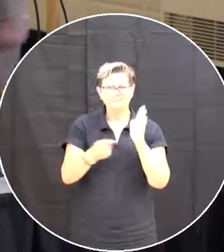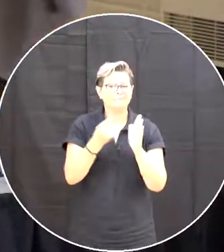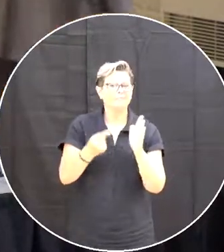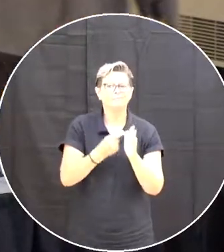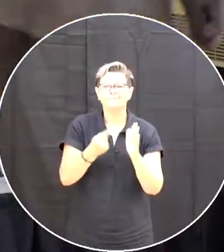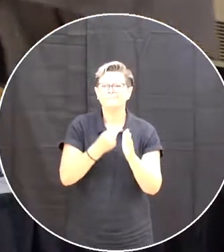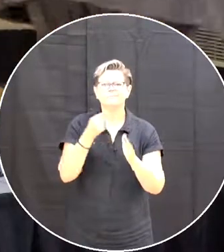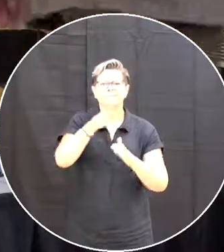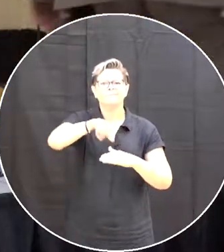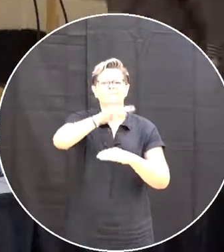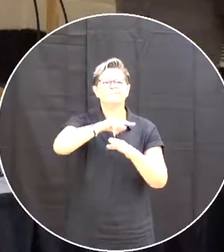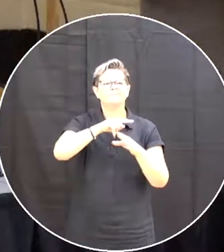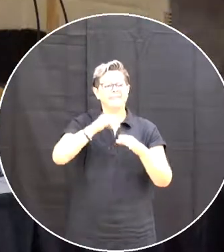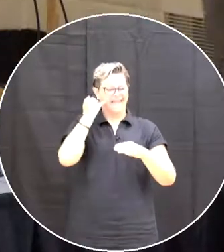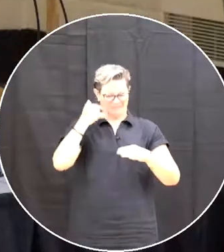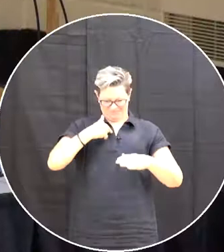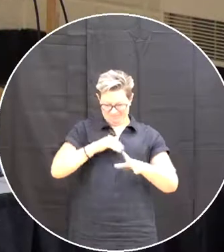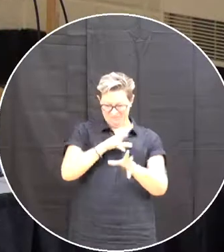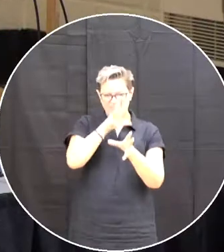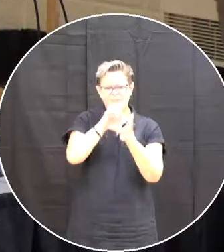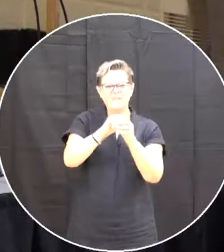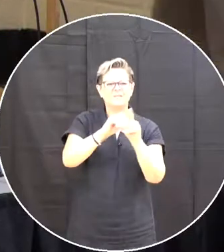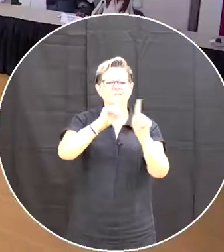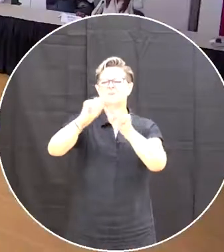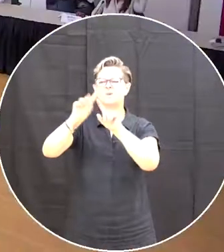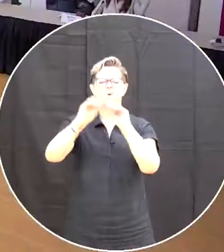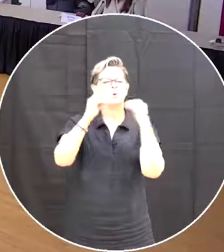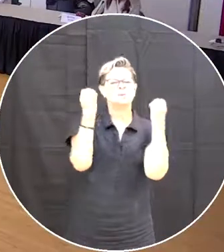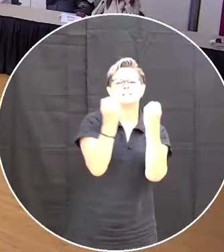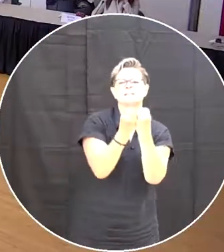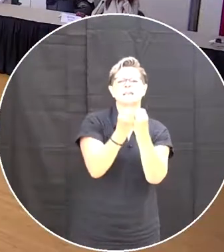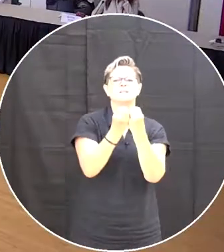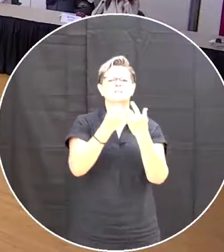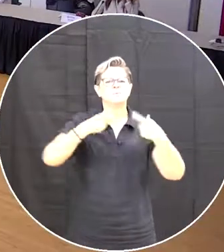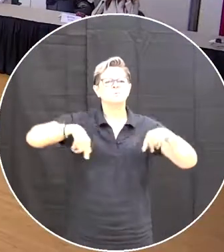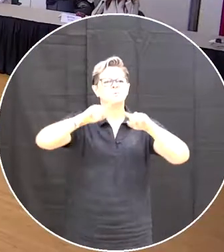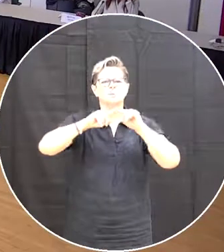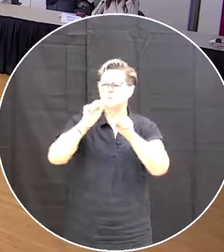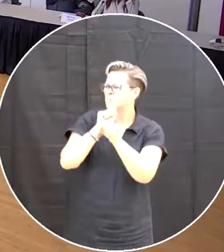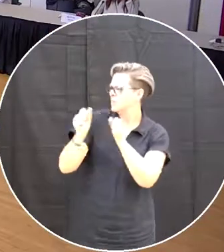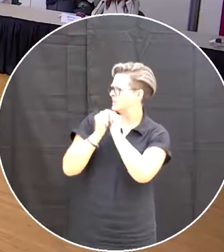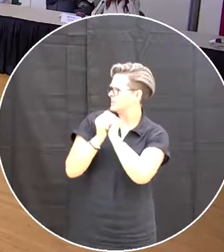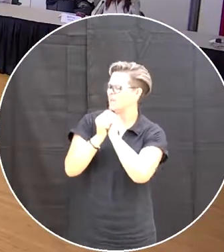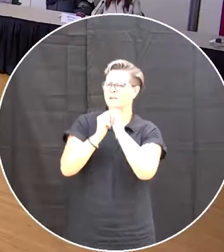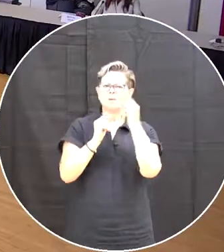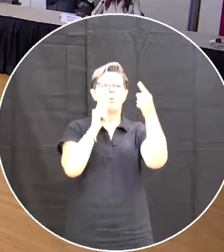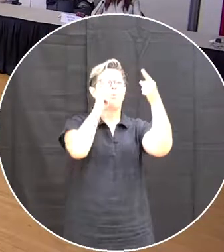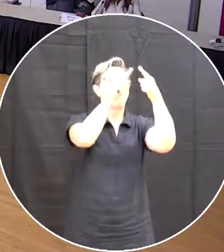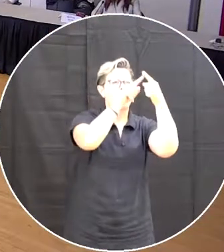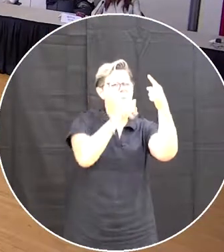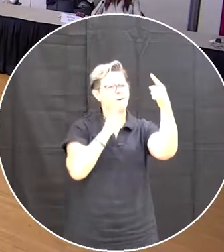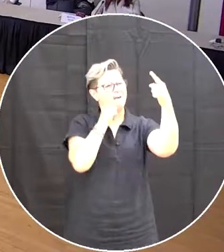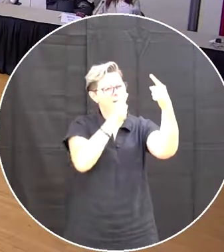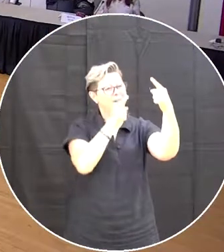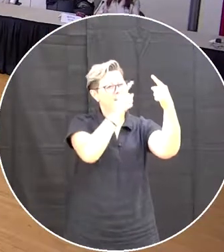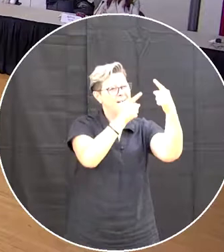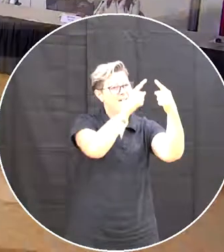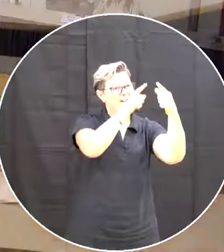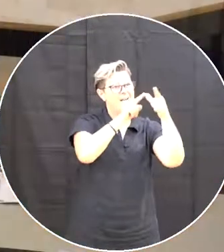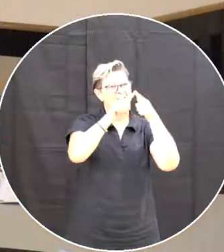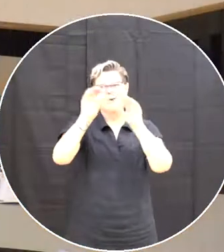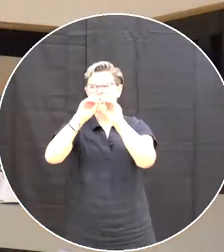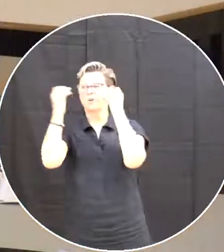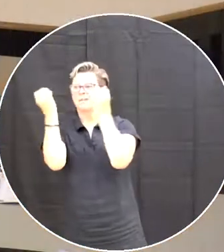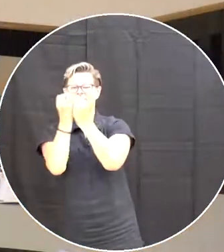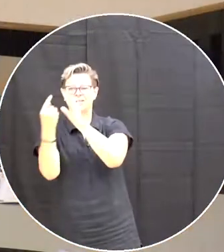In organizations And you're working Your Yourself to get To achieve a goal And then the organization themselves Presents a picture That